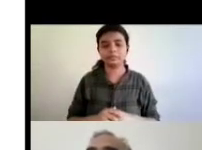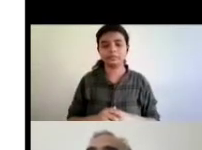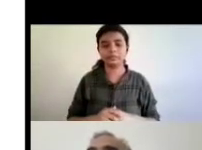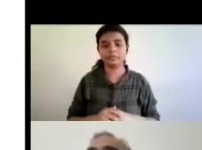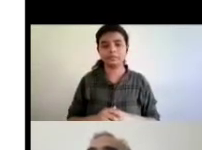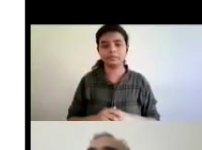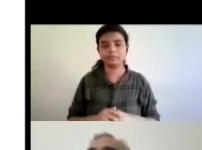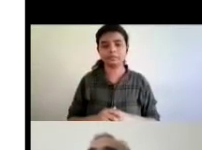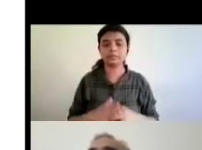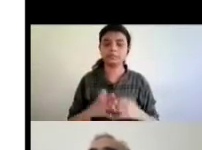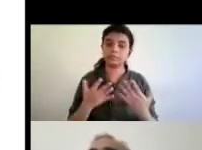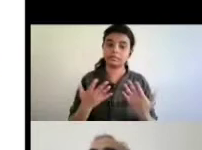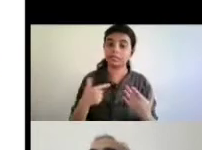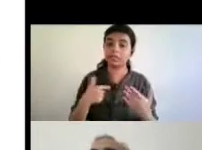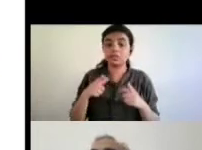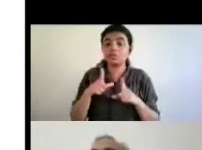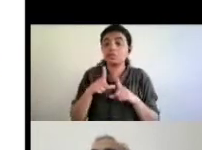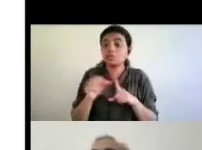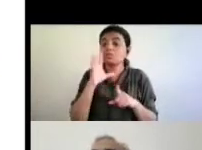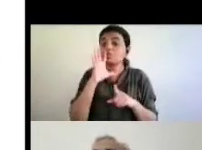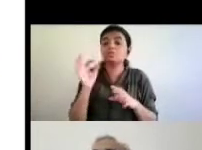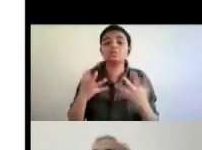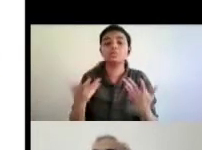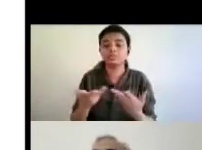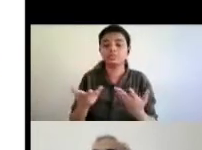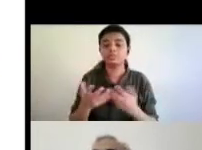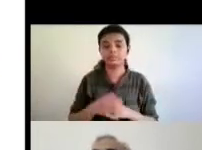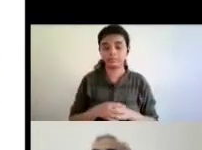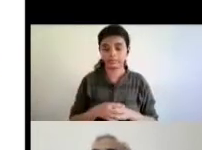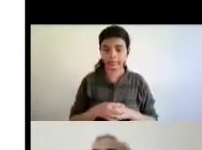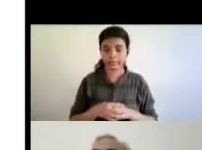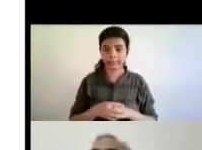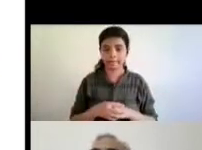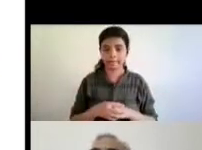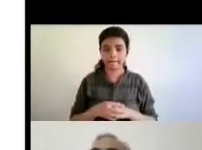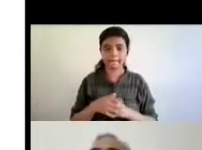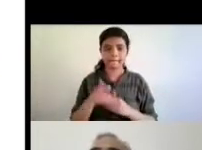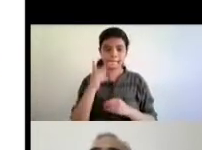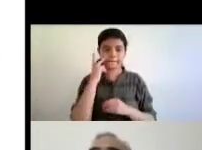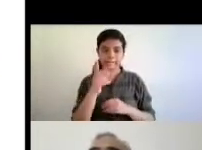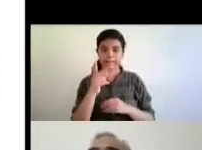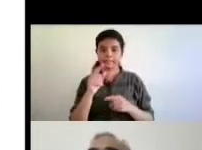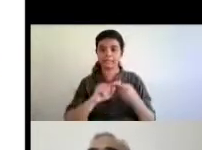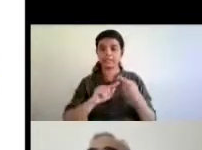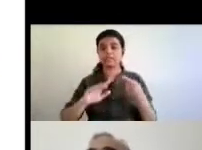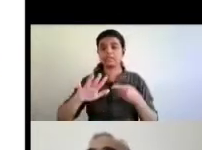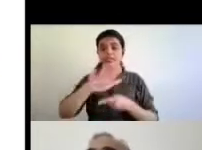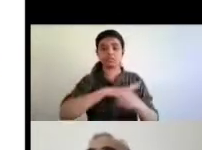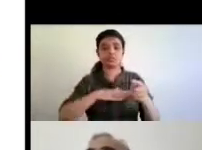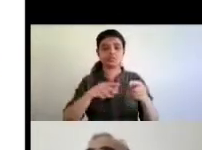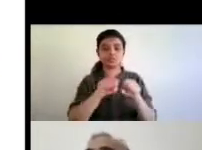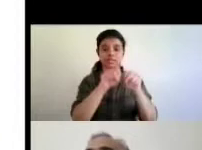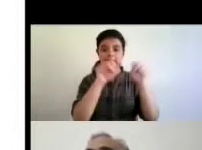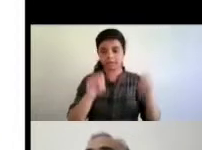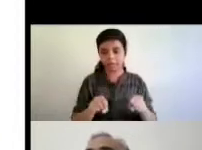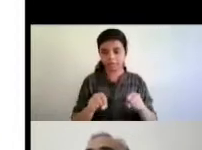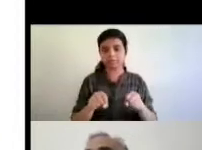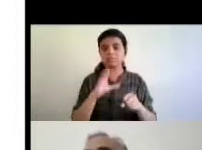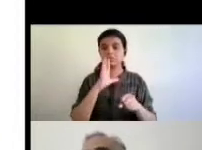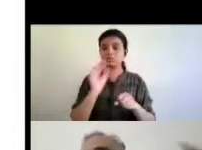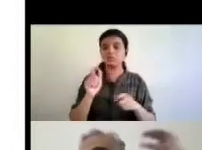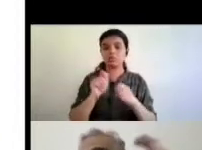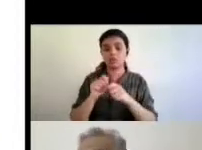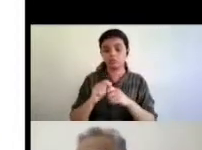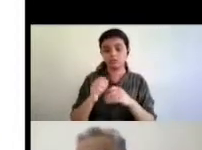so what did we do for this uh so this is an ecosystem that we actually developed um